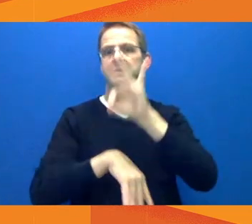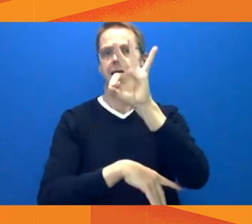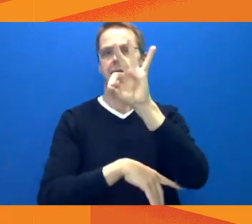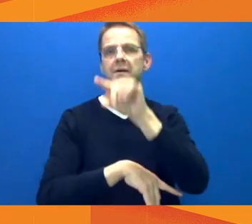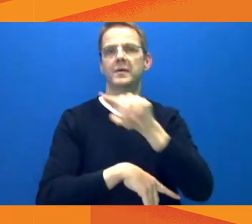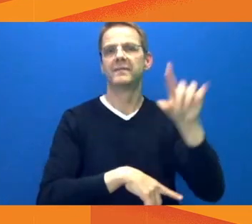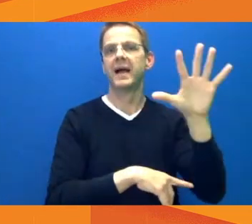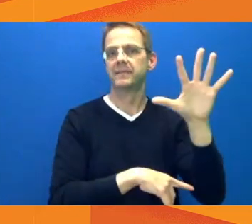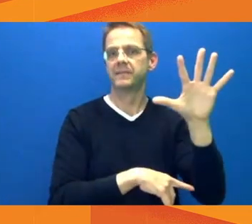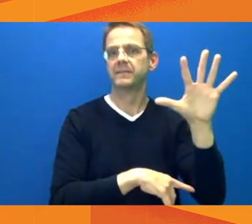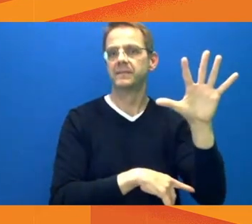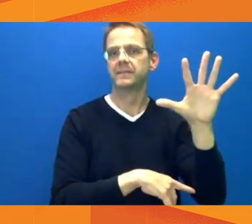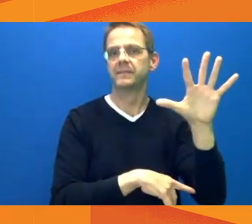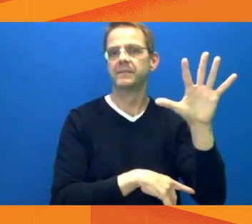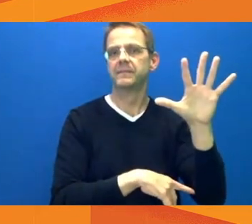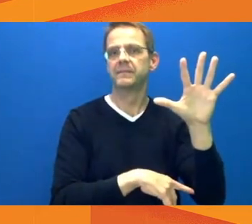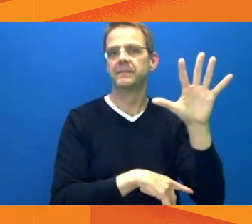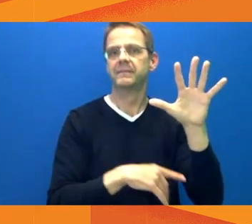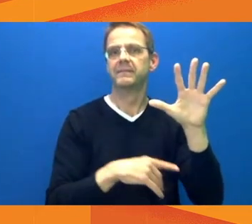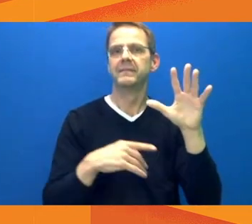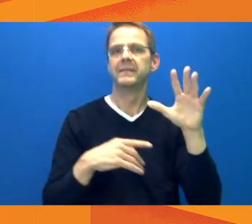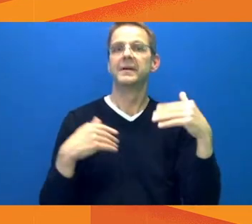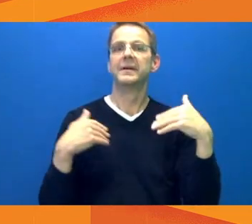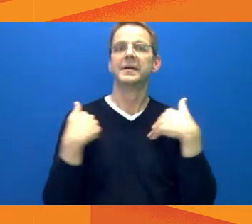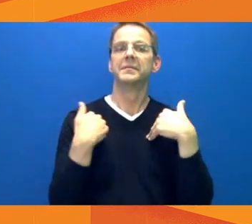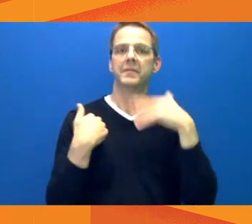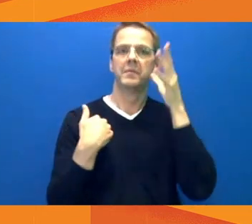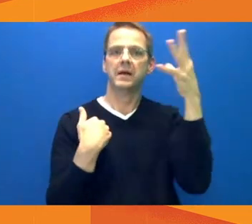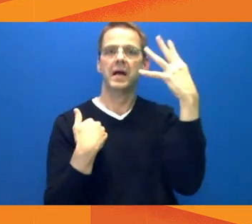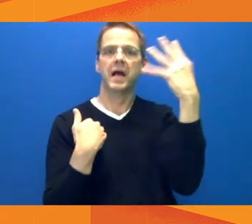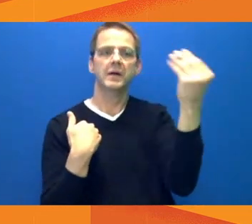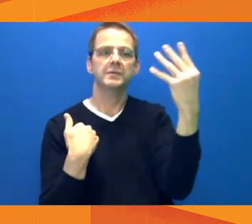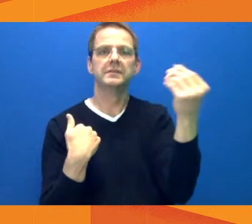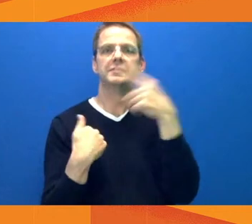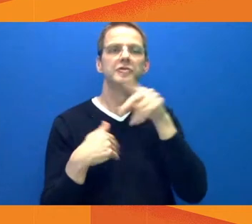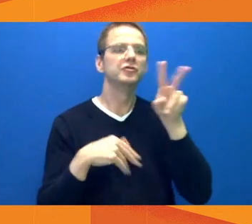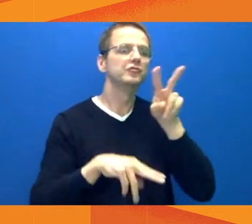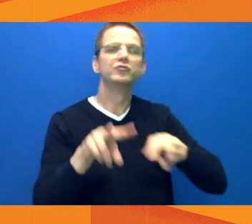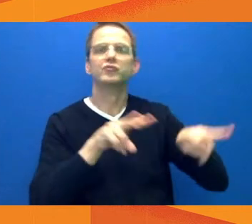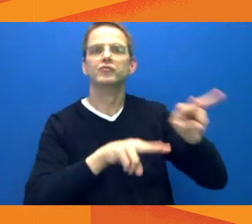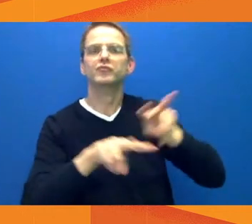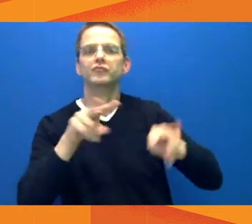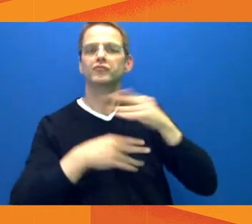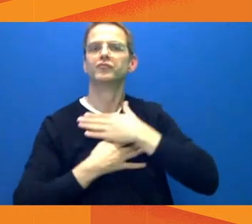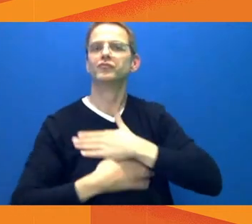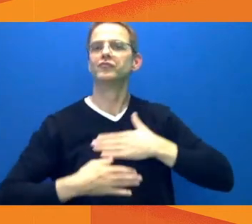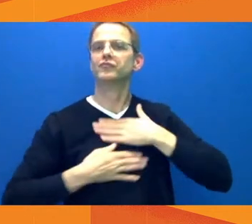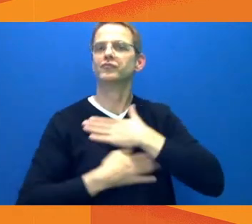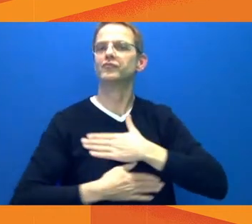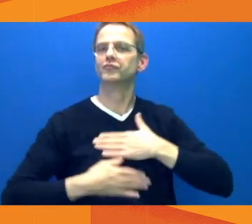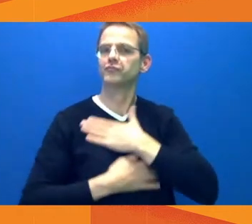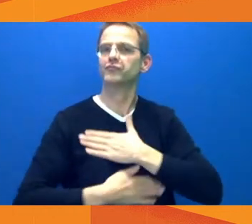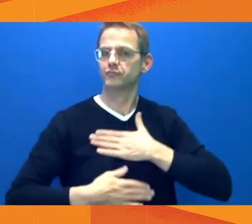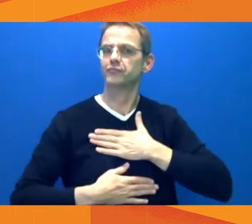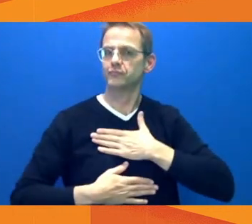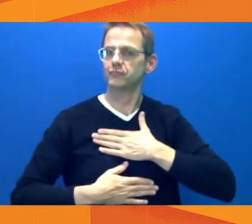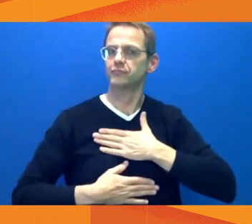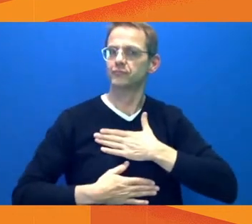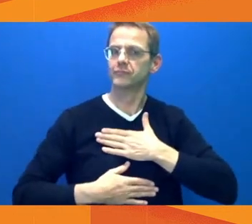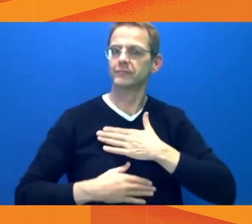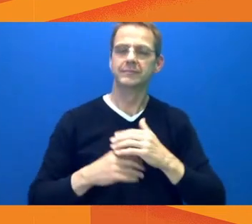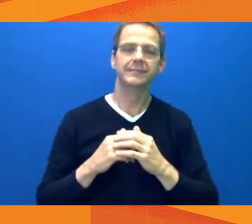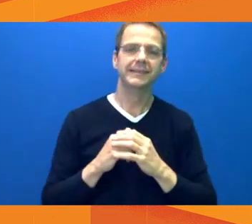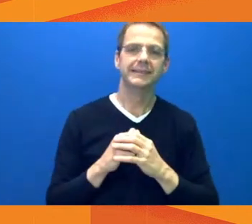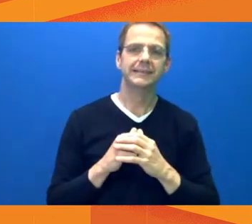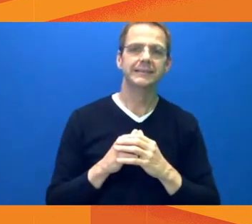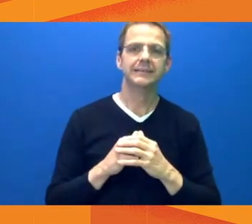Riverside, and Victoria. We're also finding new types of programming. Virtual fitness classes and zoo programs have been running for